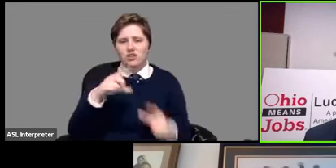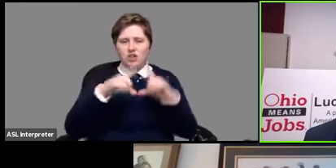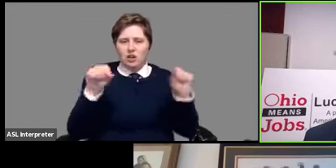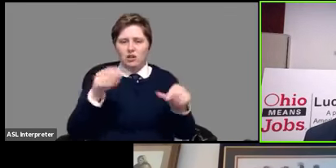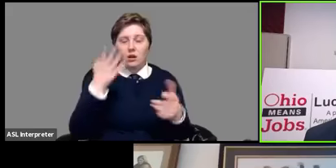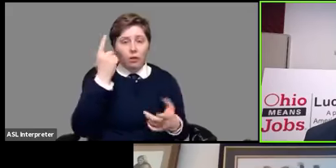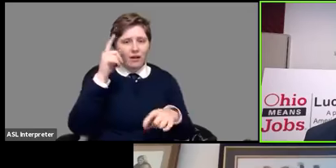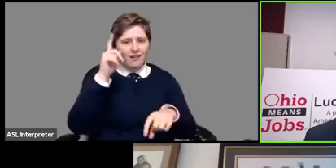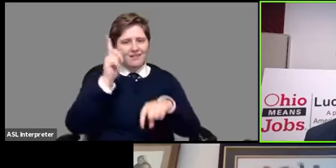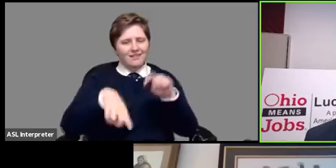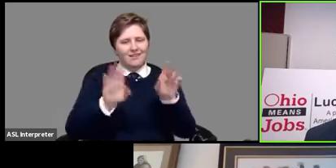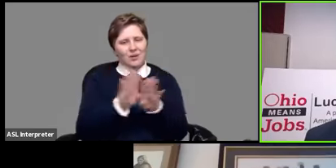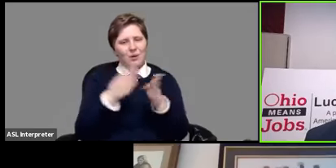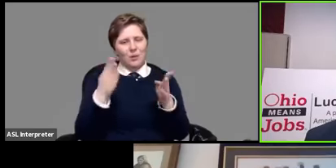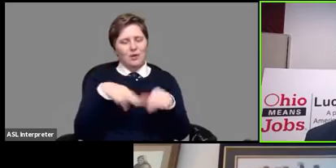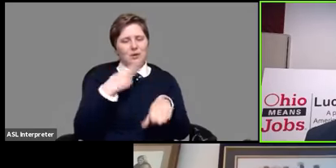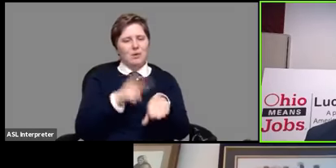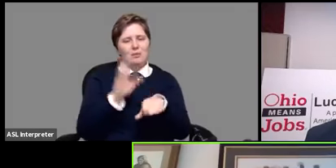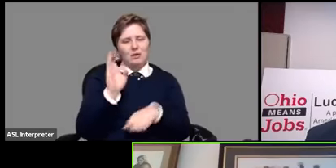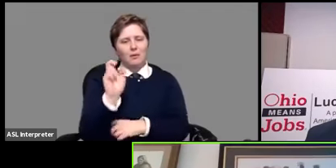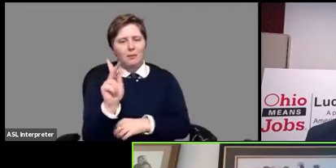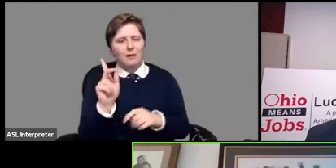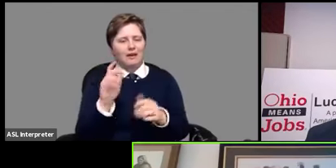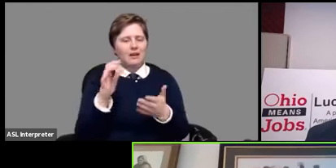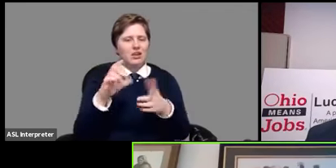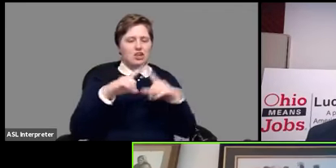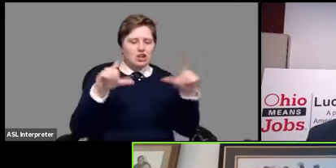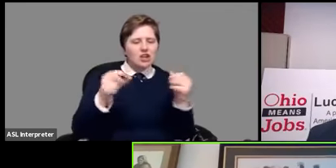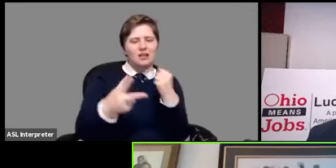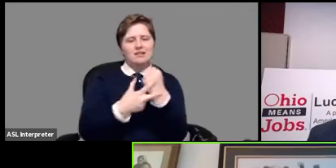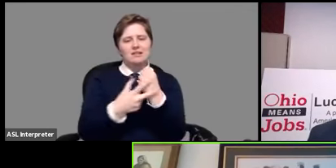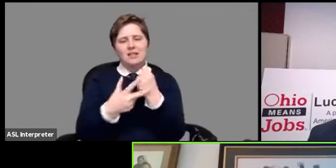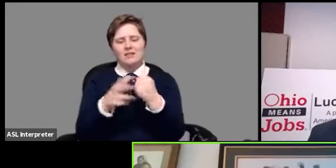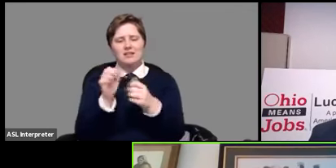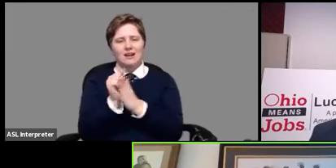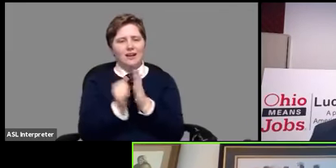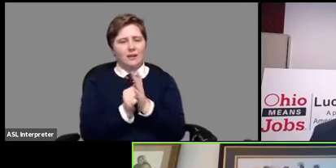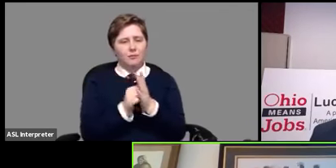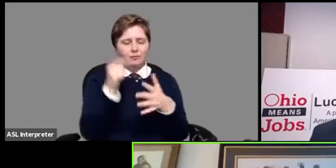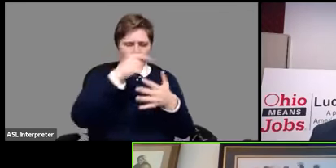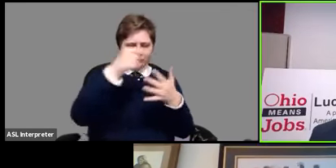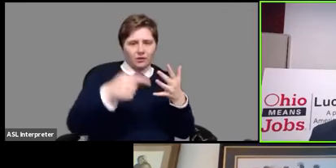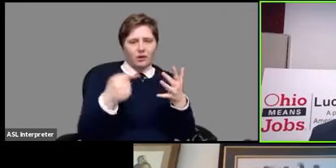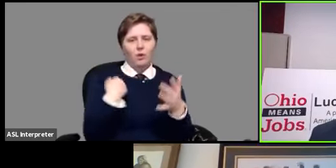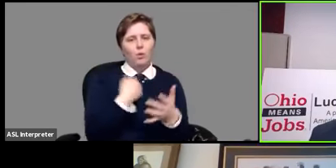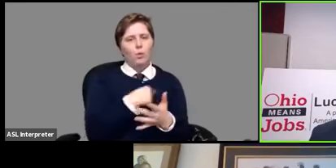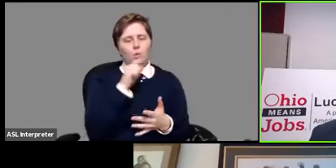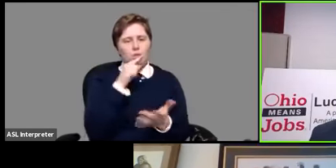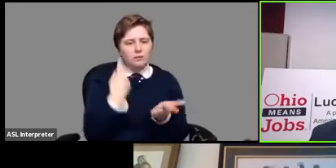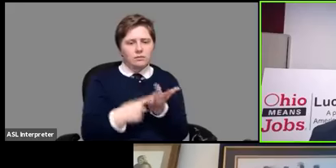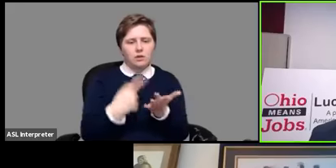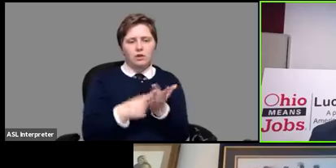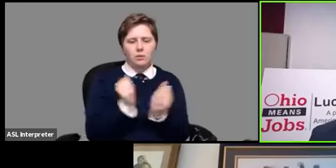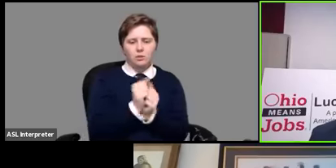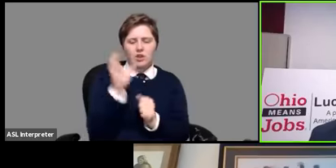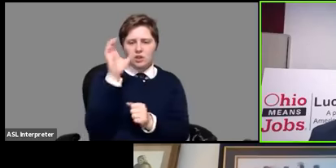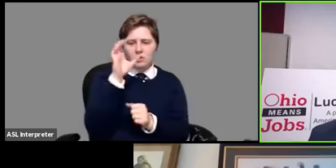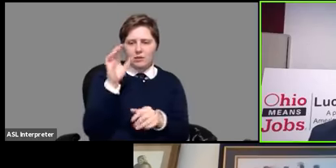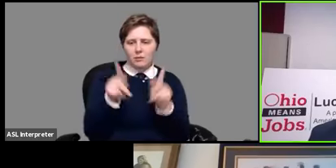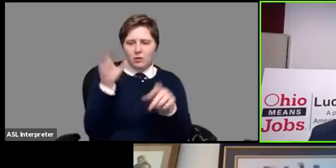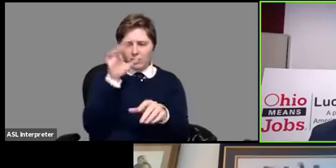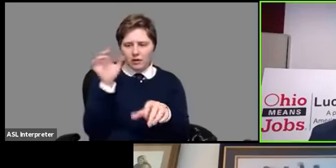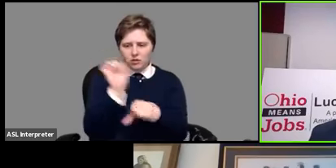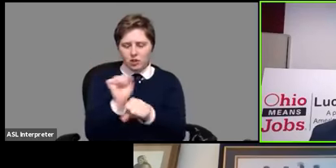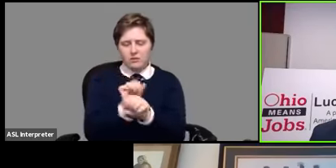open up a regular checking or savings account right all of those are things that we are really talking with job seekers to say hey we really gotta